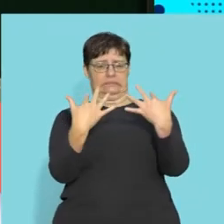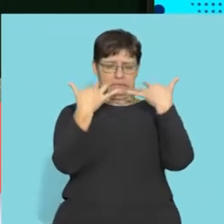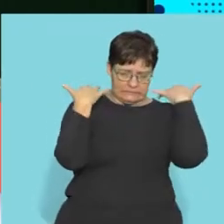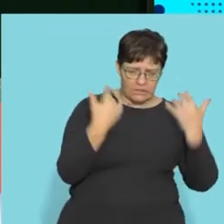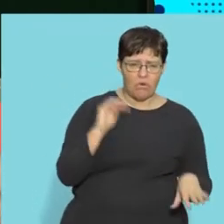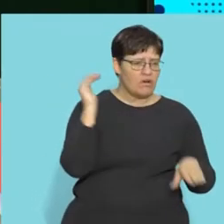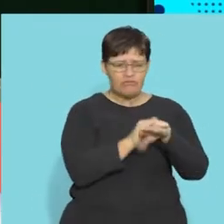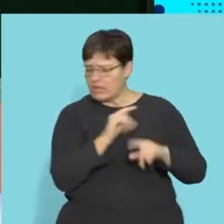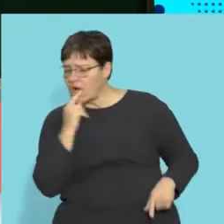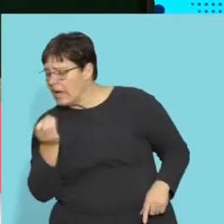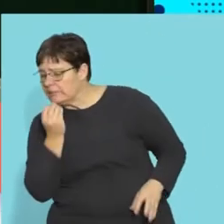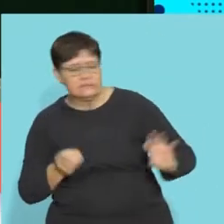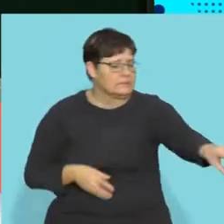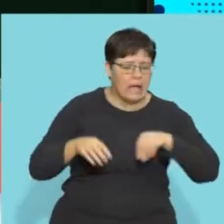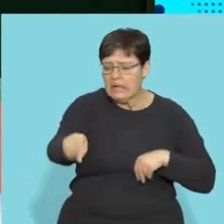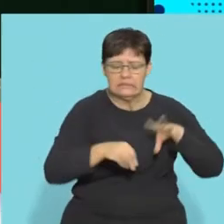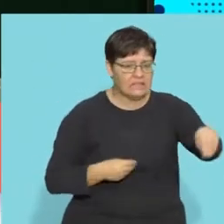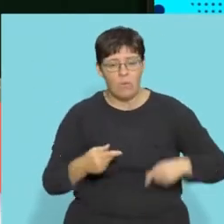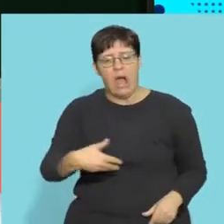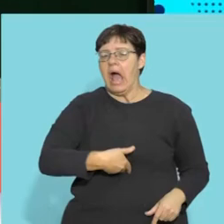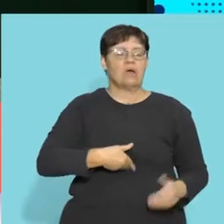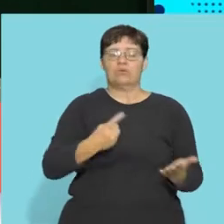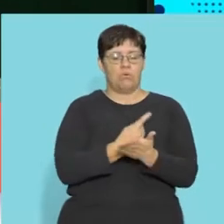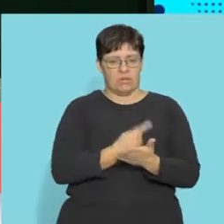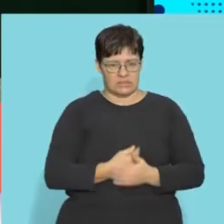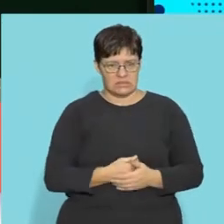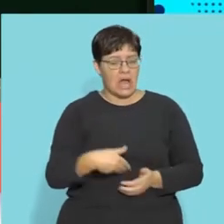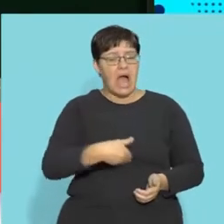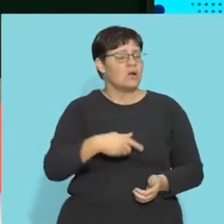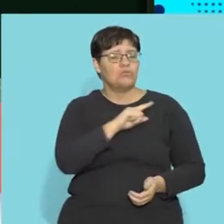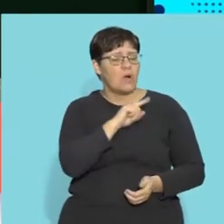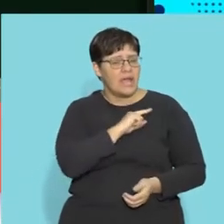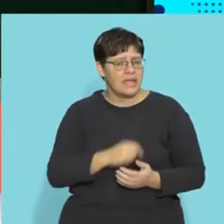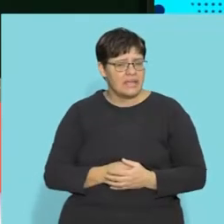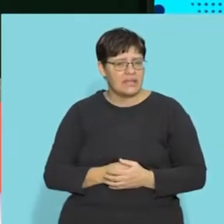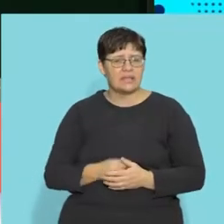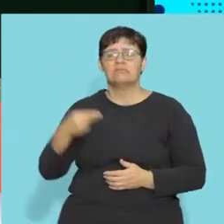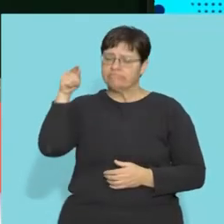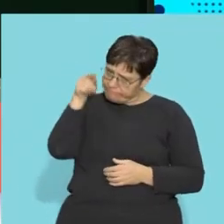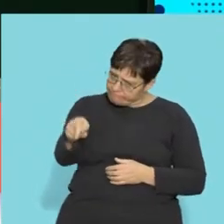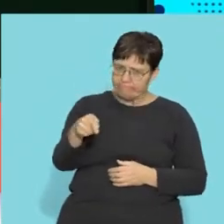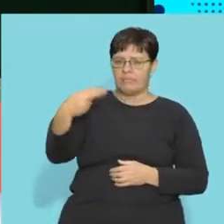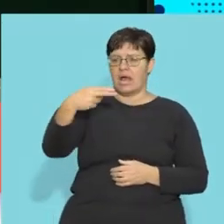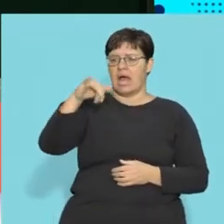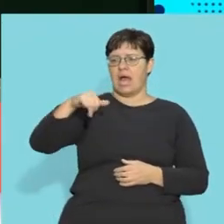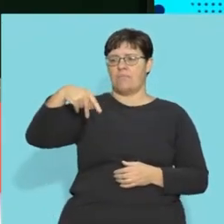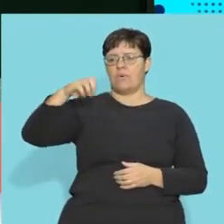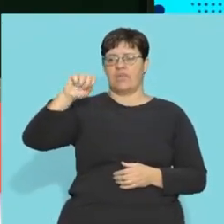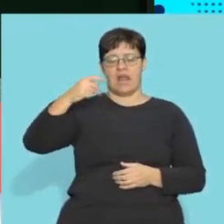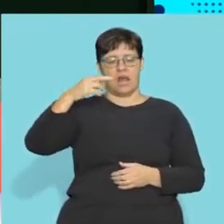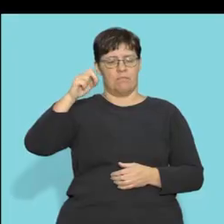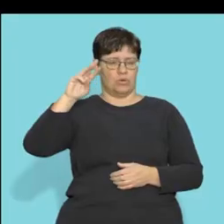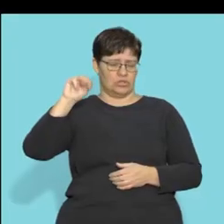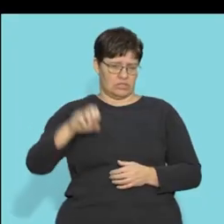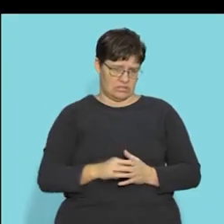you've eaten all the bread of yours your friends everybody you see you you're hungry now the reason why you're so hungry it's a